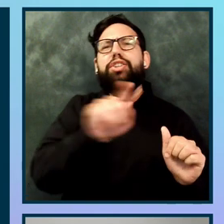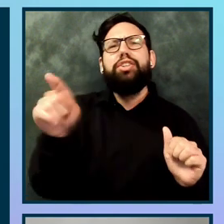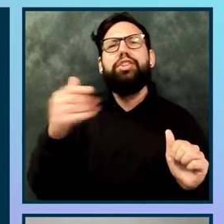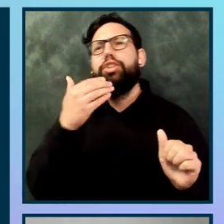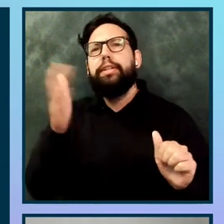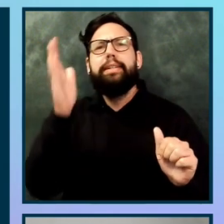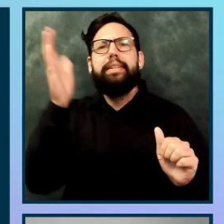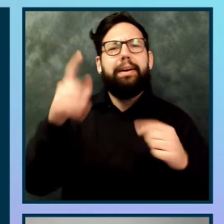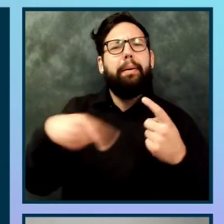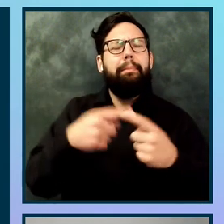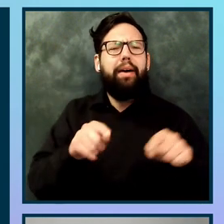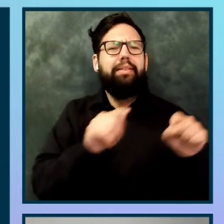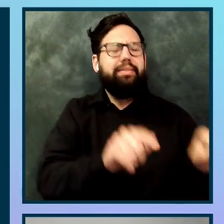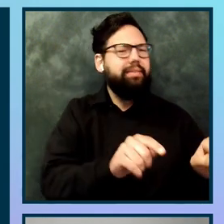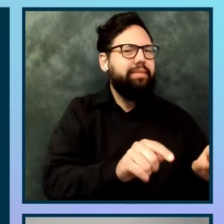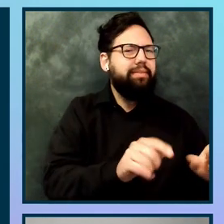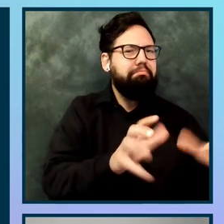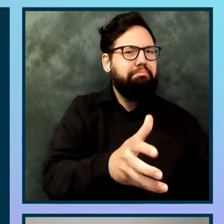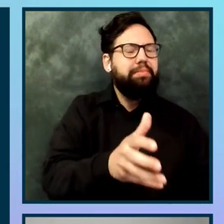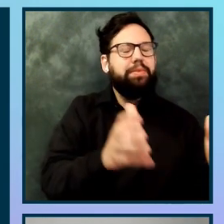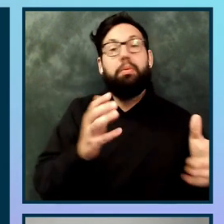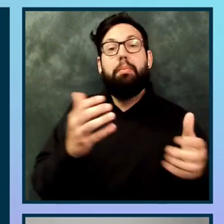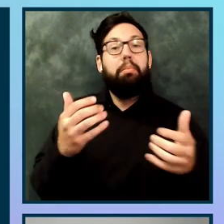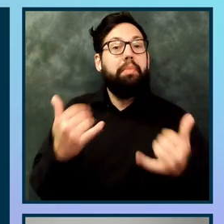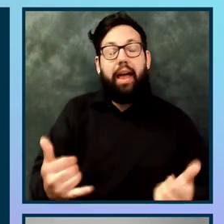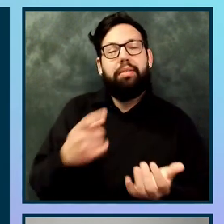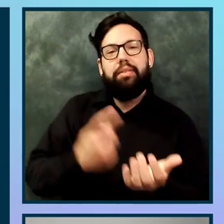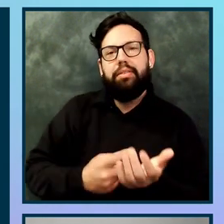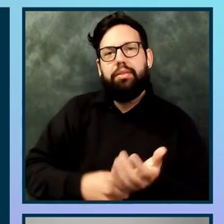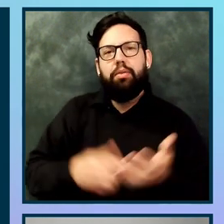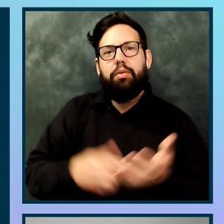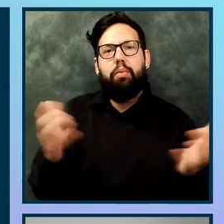readers. But I'm going to talk about browser extensions.